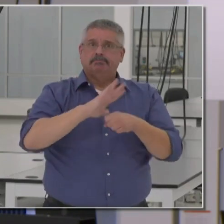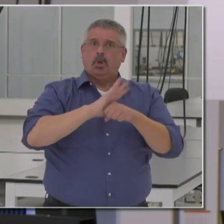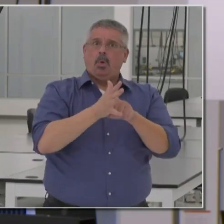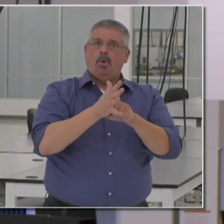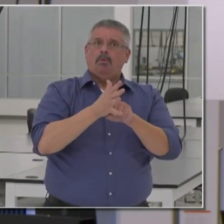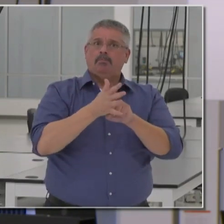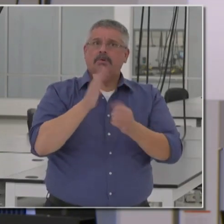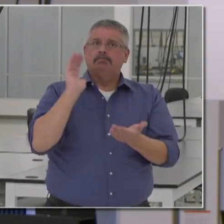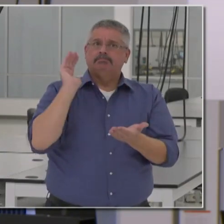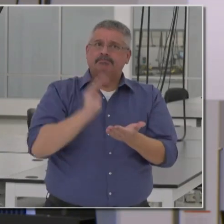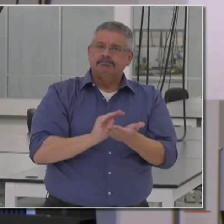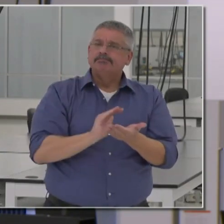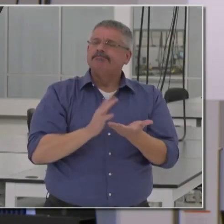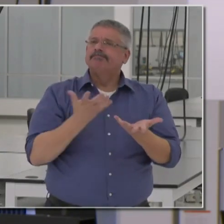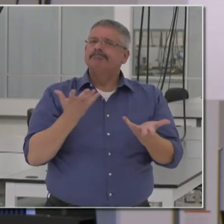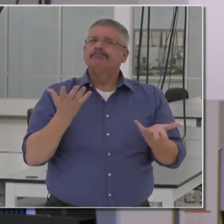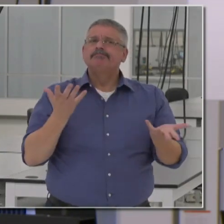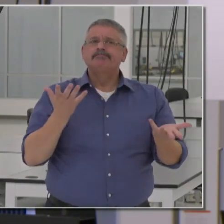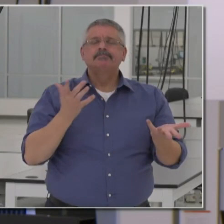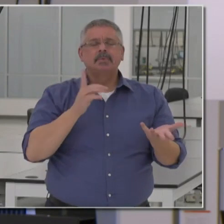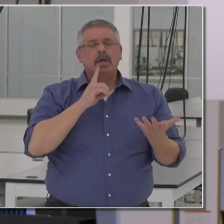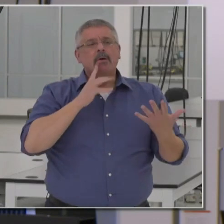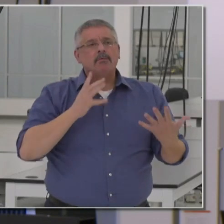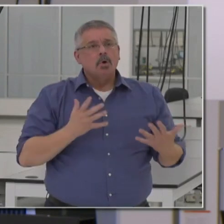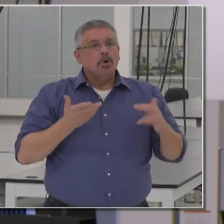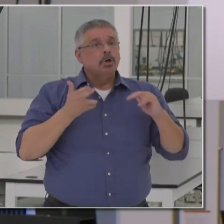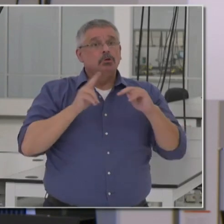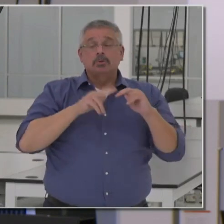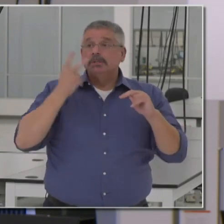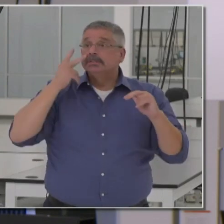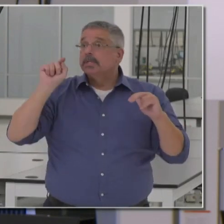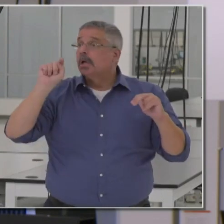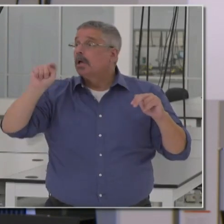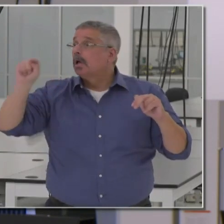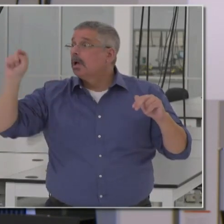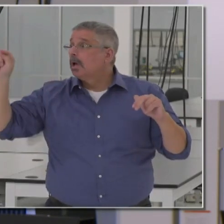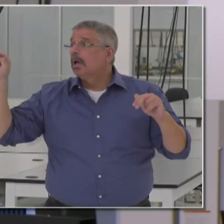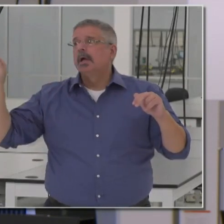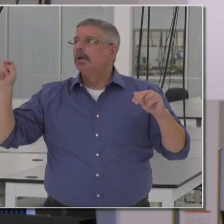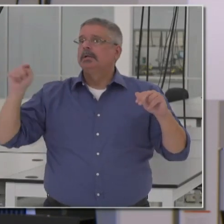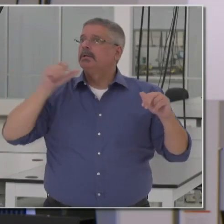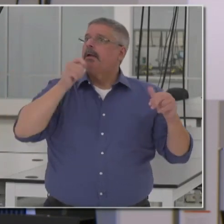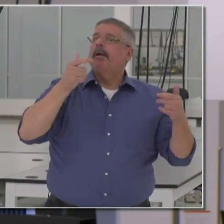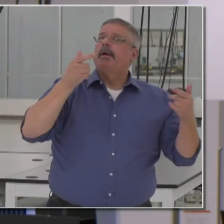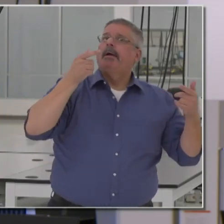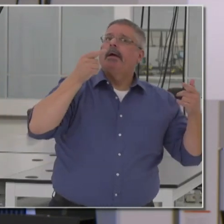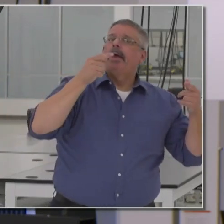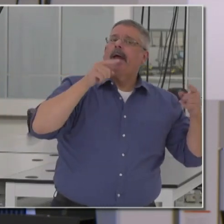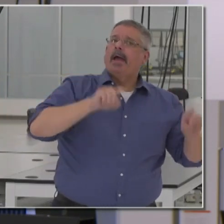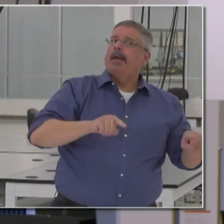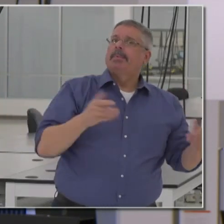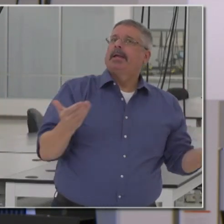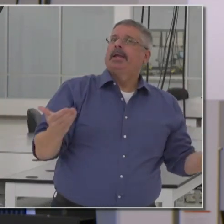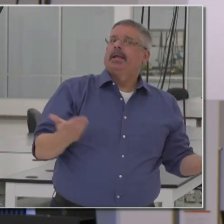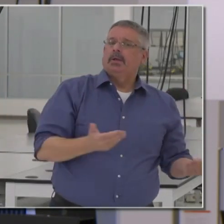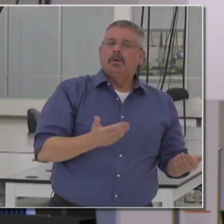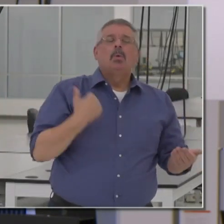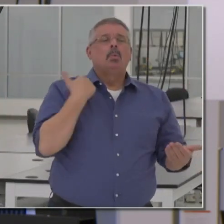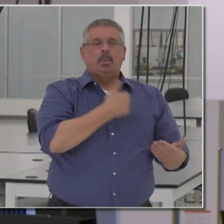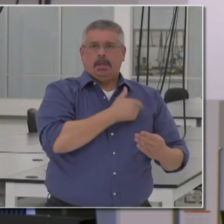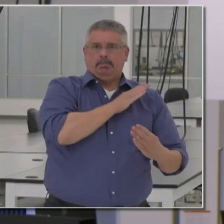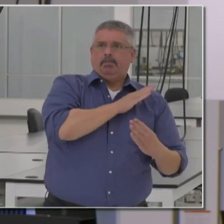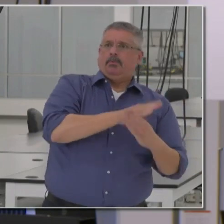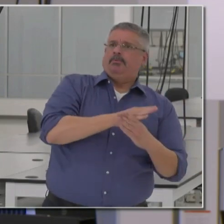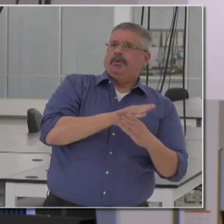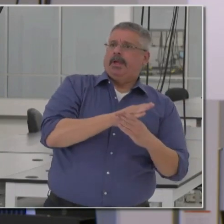and really ensure that some of the unfortunate increases that we're seeing across the globe, across the nation, that we prevent